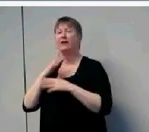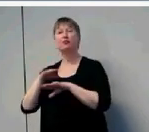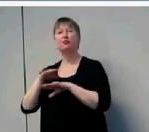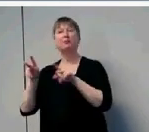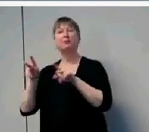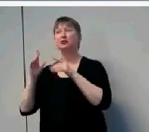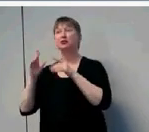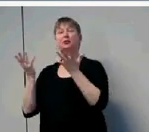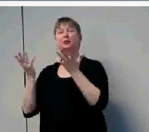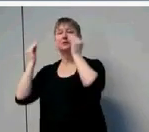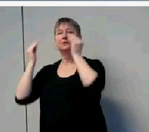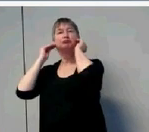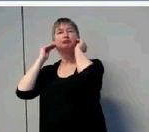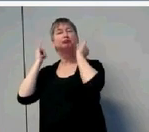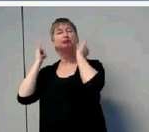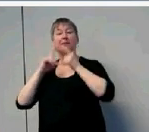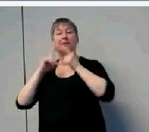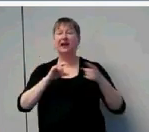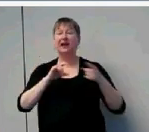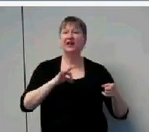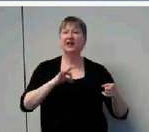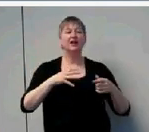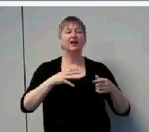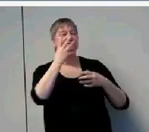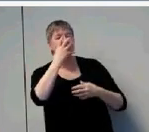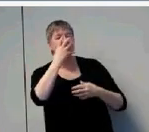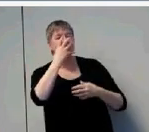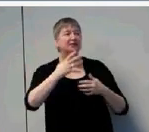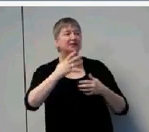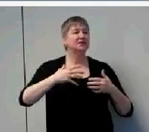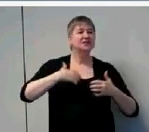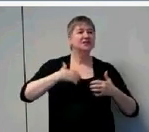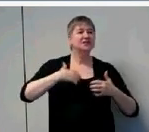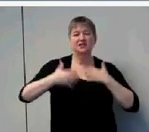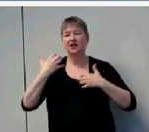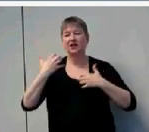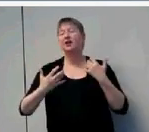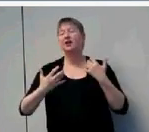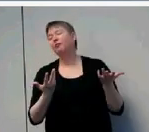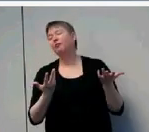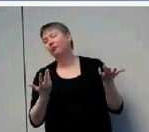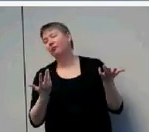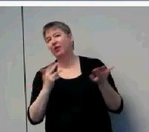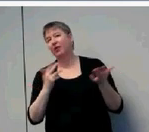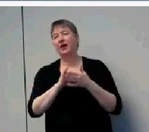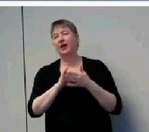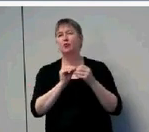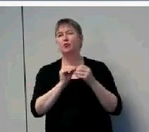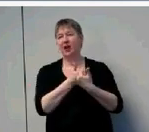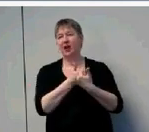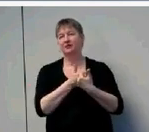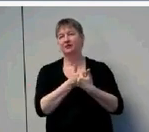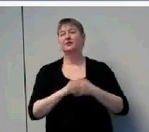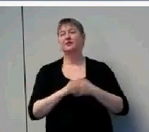ill, and they have a feisty temperament, that can be really a challenge for parents. So we like to give a